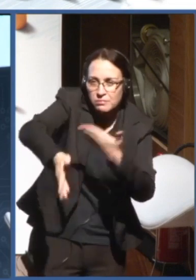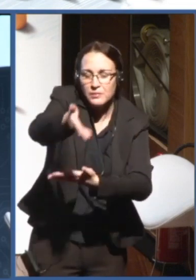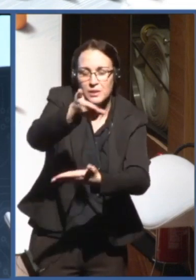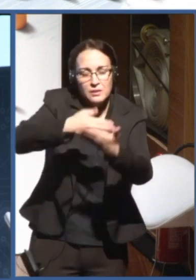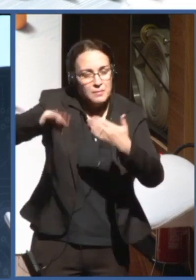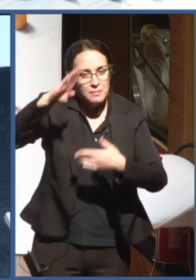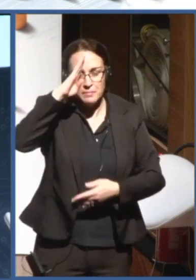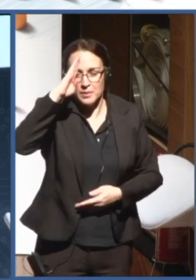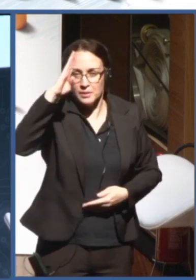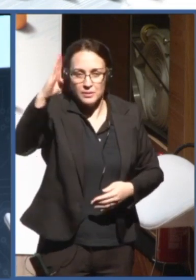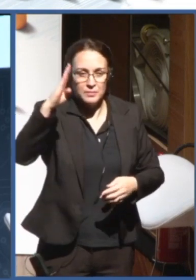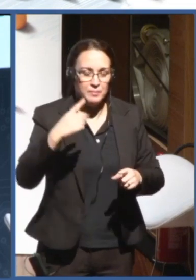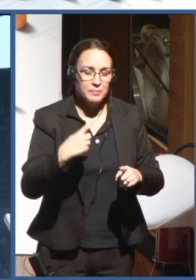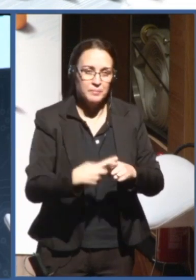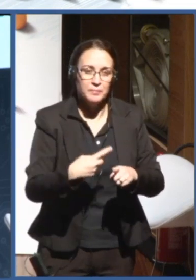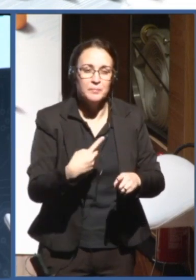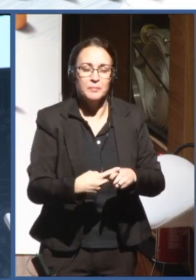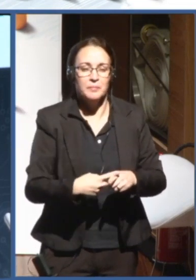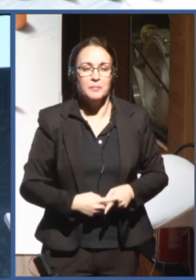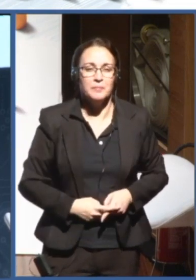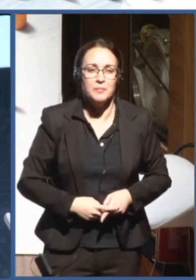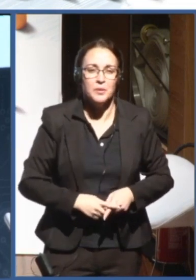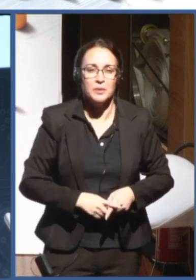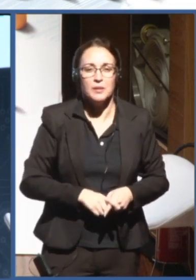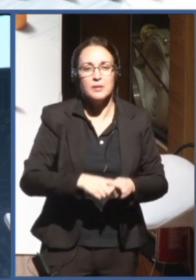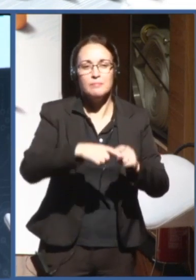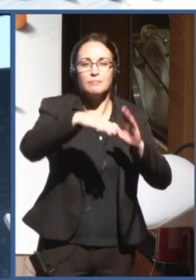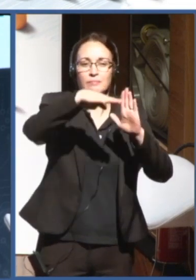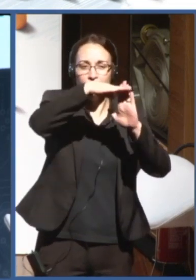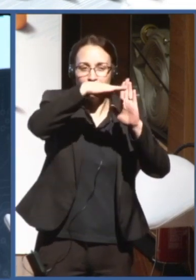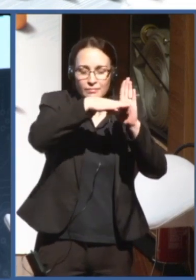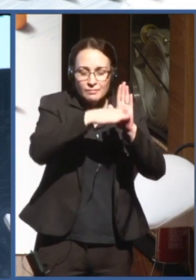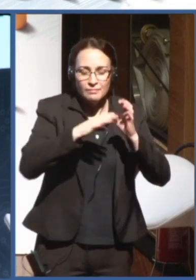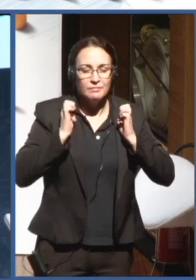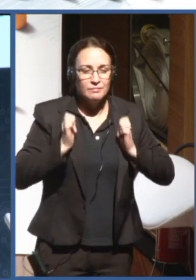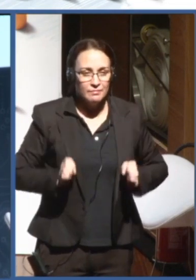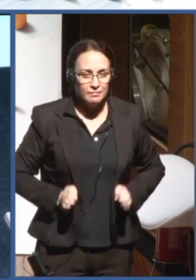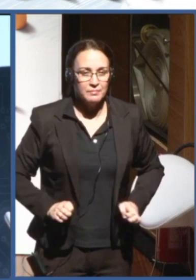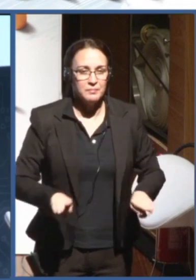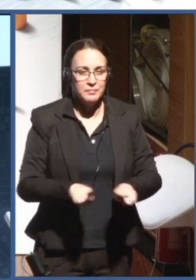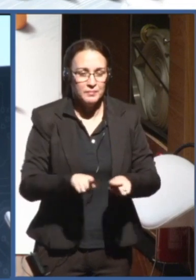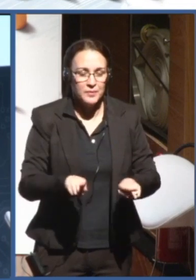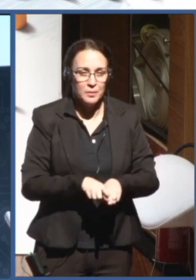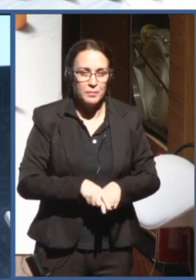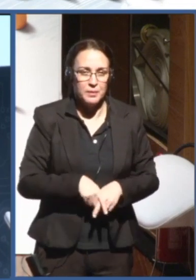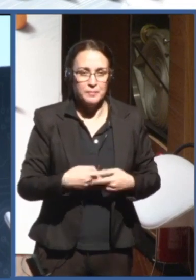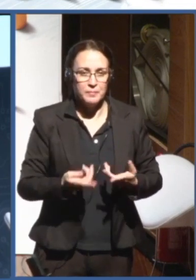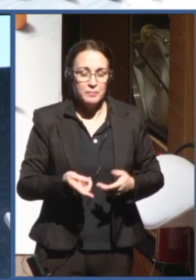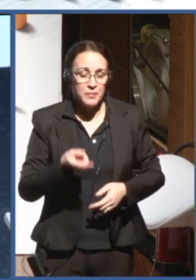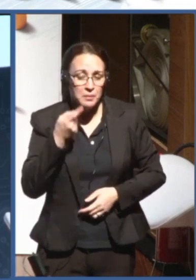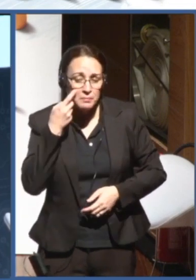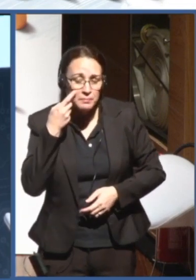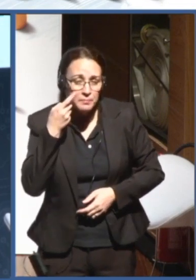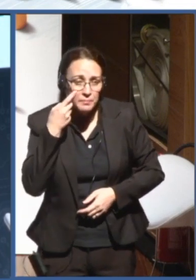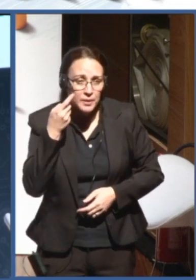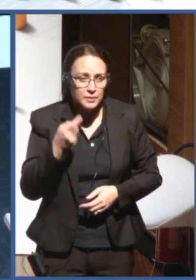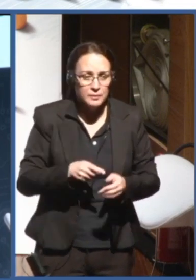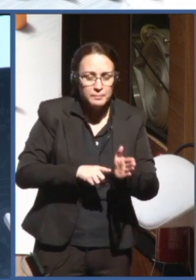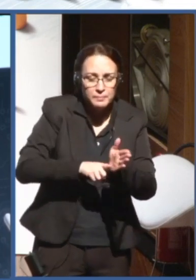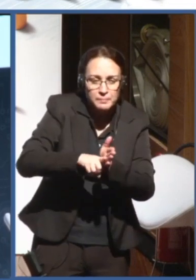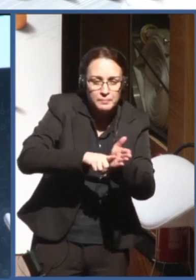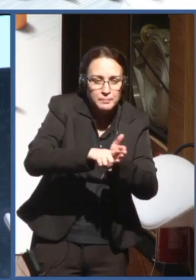right? And, from that point of view, from the cooperation, I think it is very important for countries to know